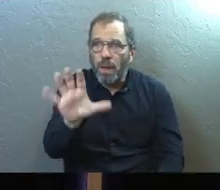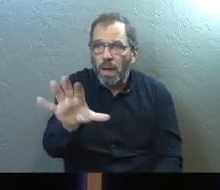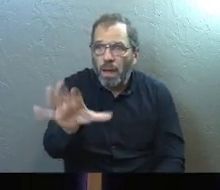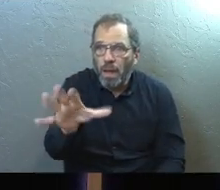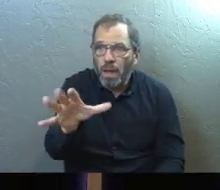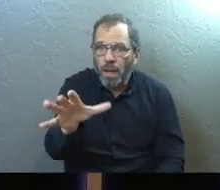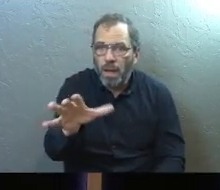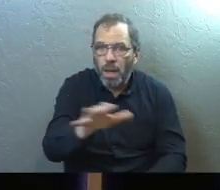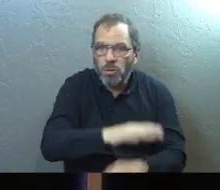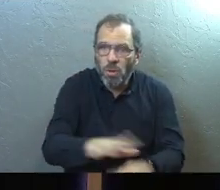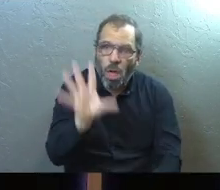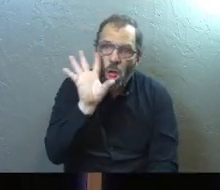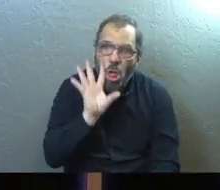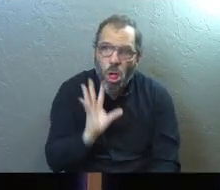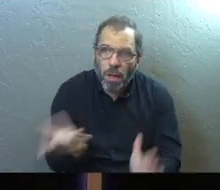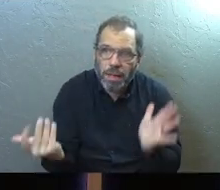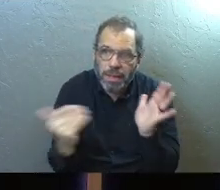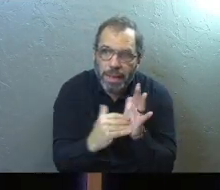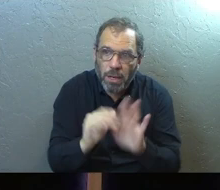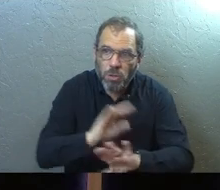Hey, don't ever lust again.